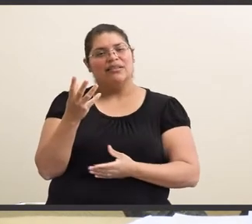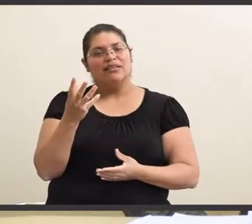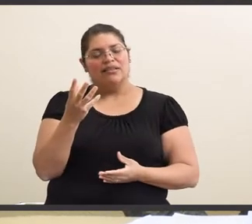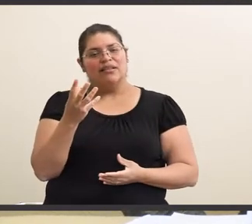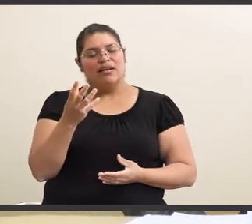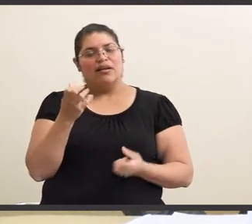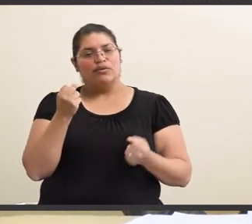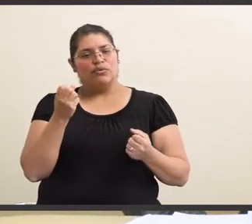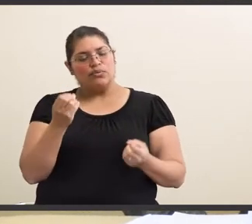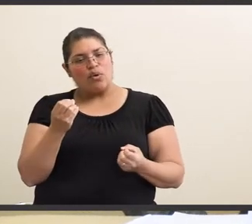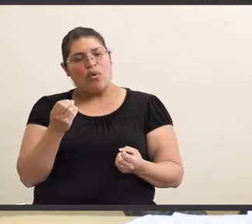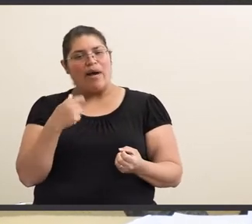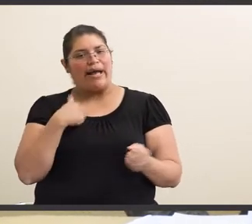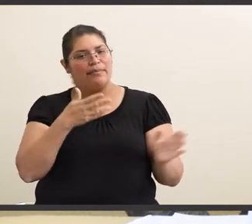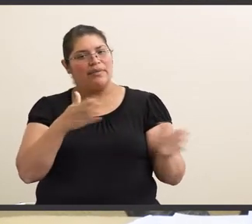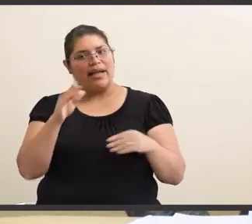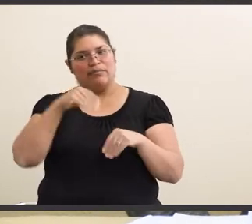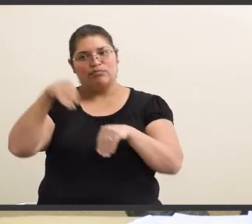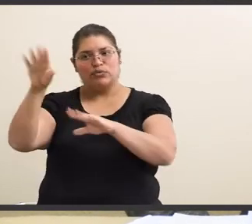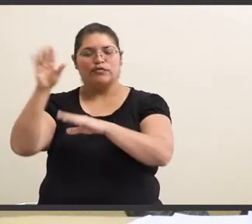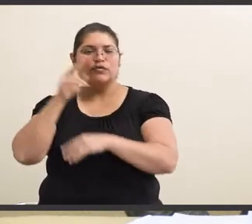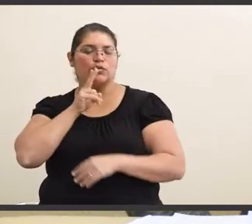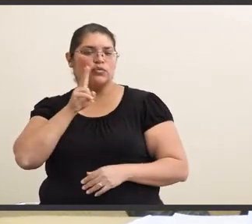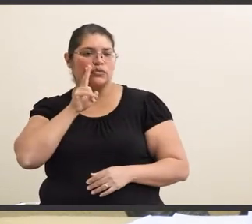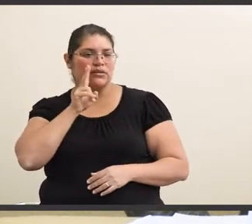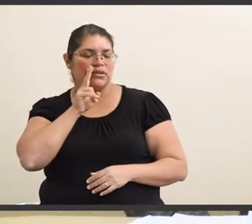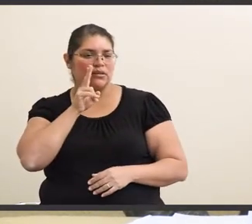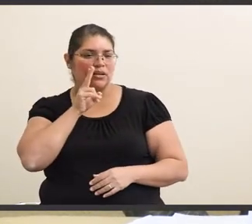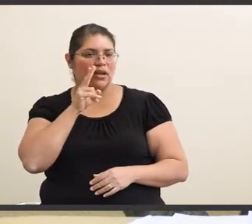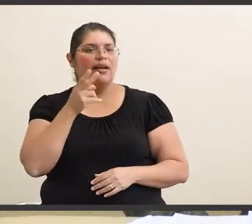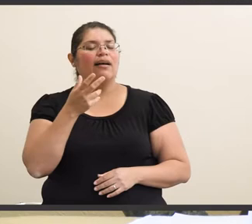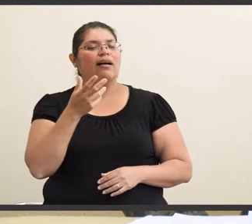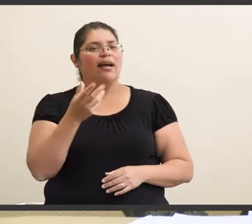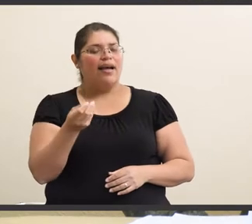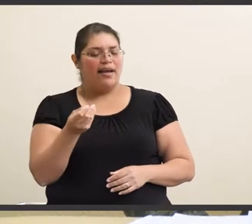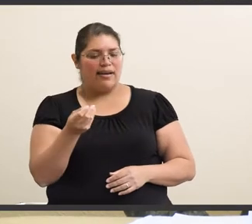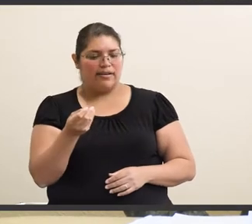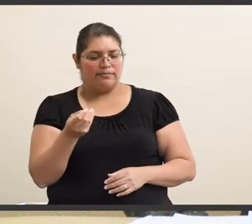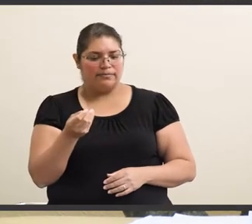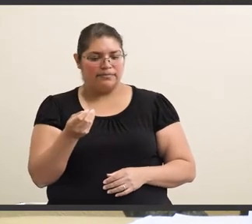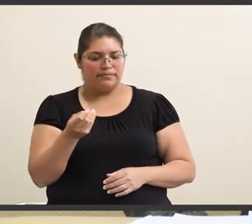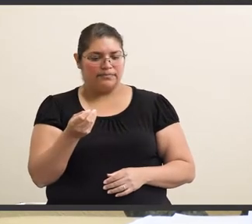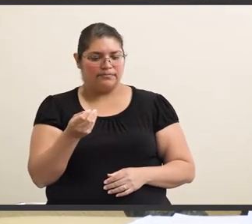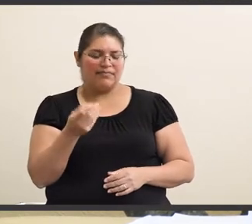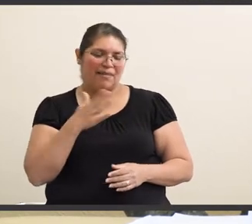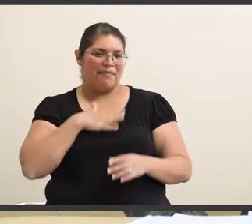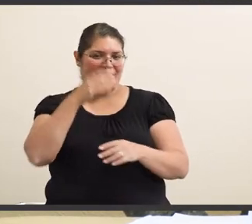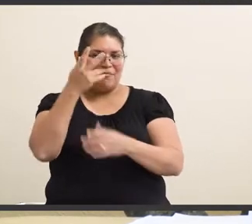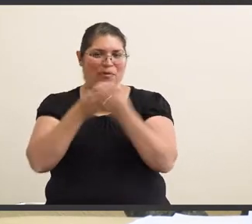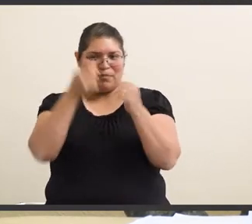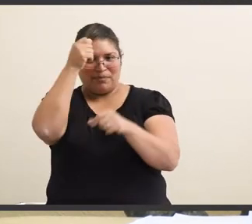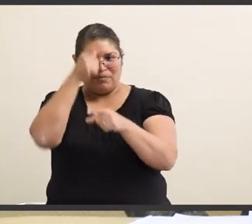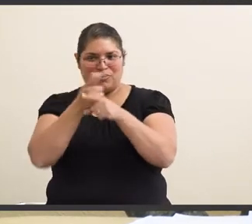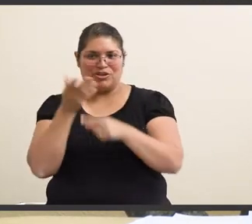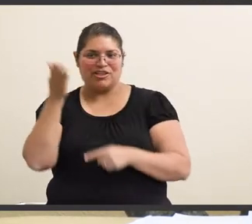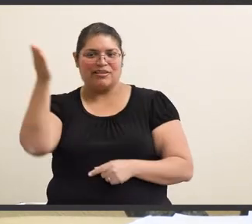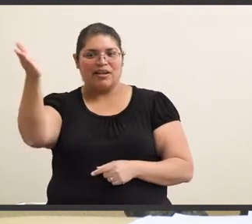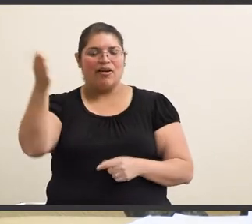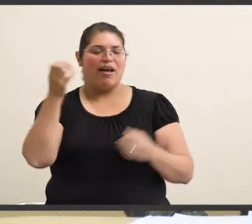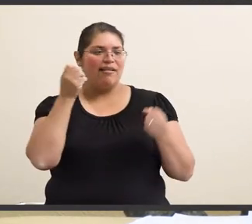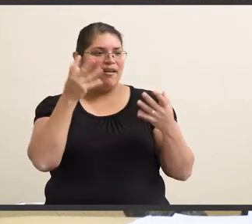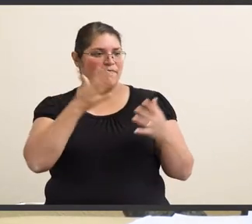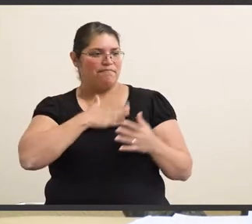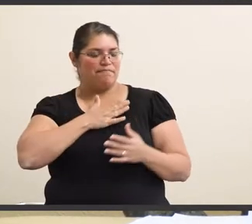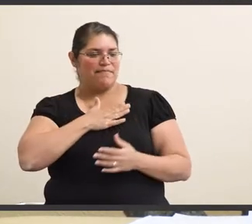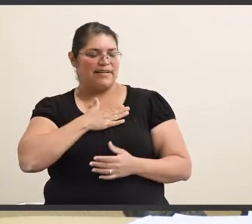And so, I plan to move to Houston. And, cause both my brothers are there. And, a whole bunch of